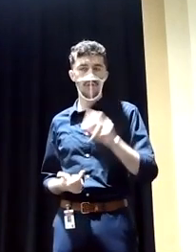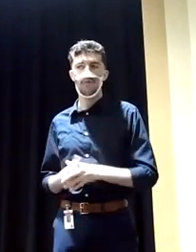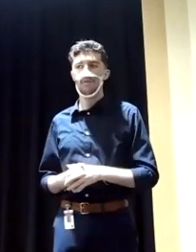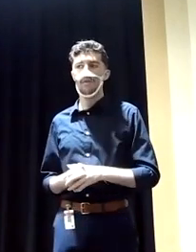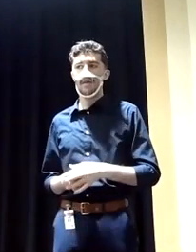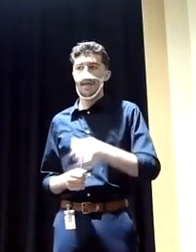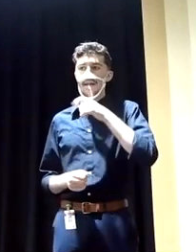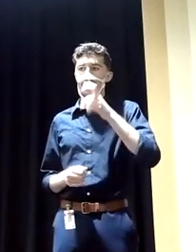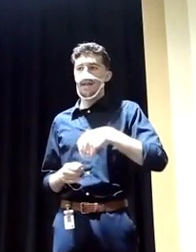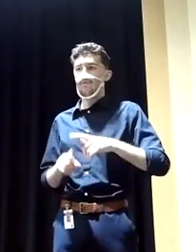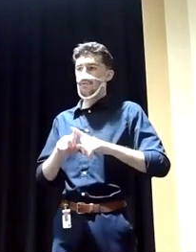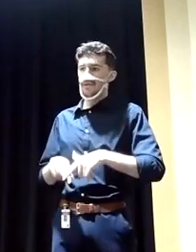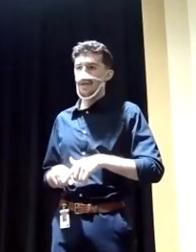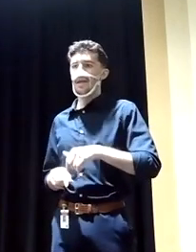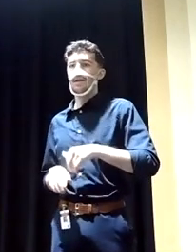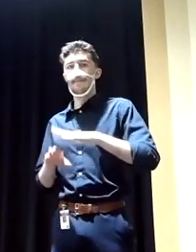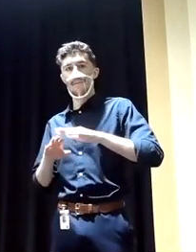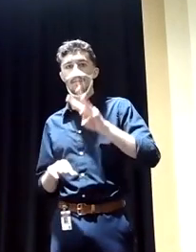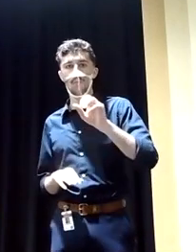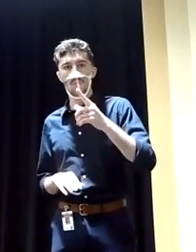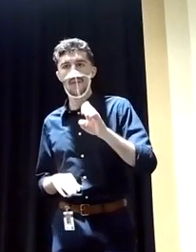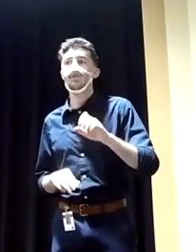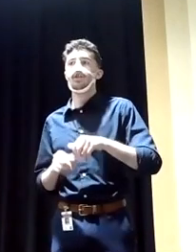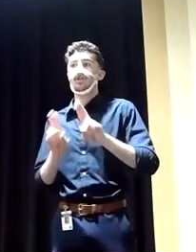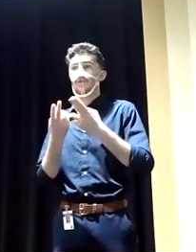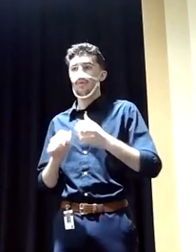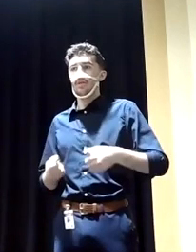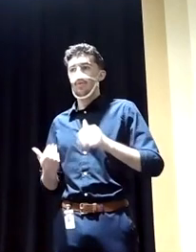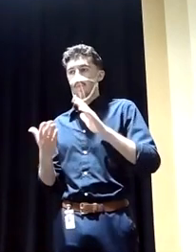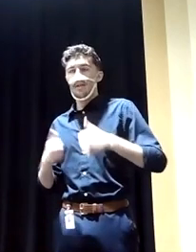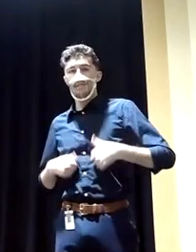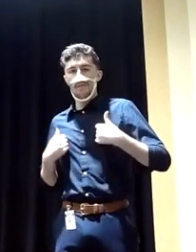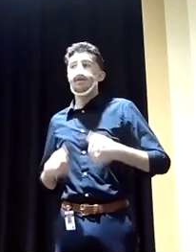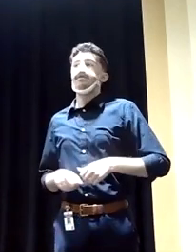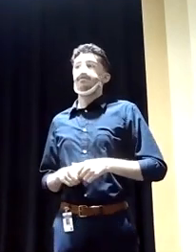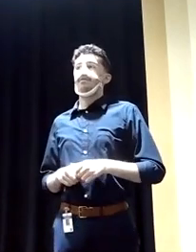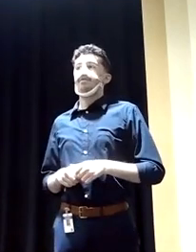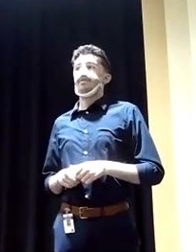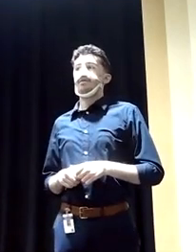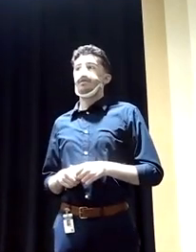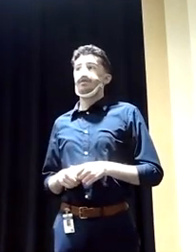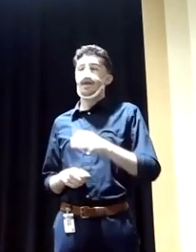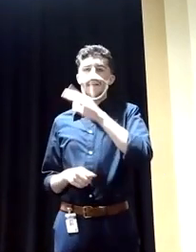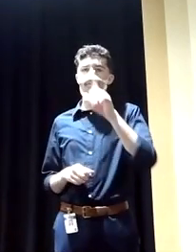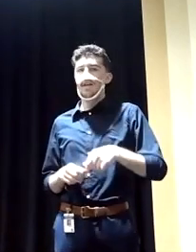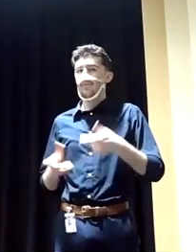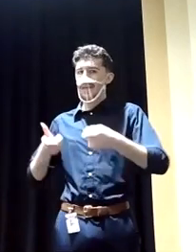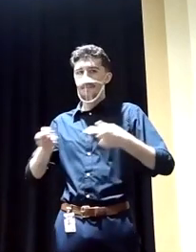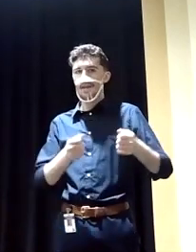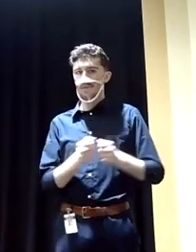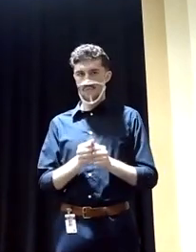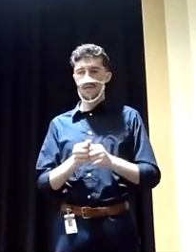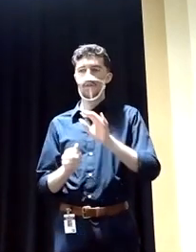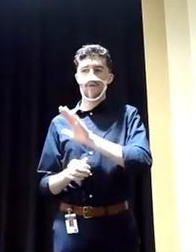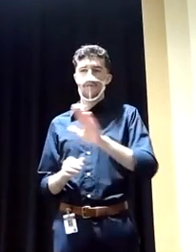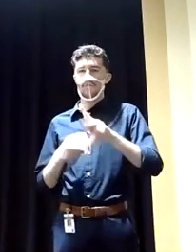issues like minimum wage, healthcare, the union way of life, women's reproductive freedom. Never had to do that. But at the end of the day,